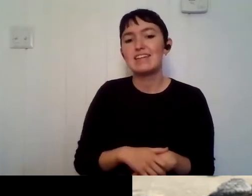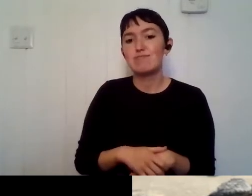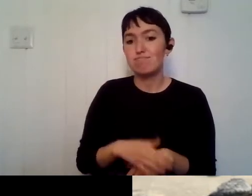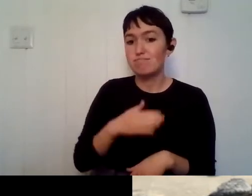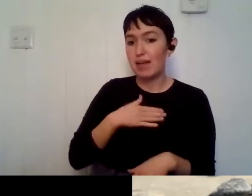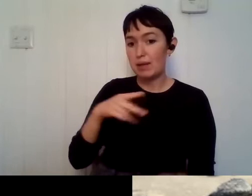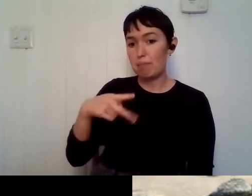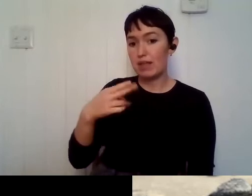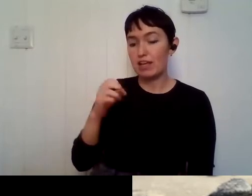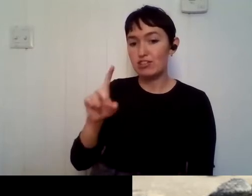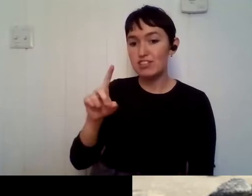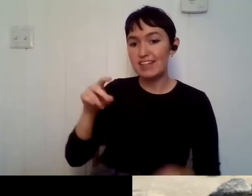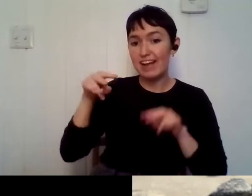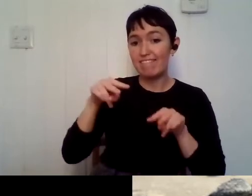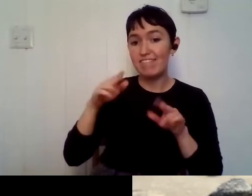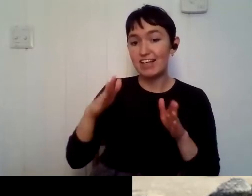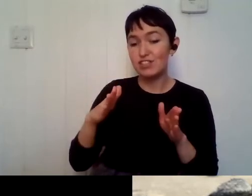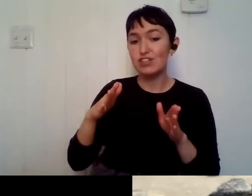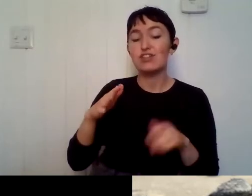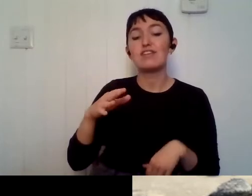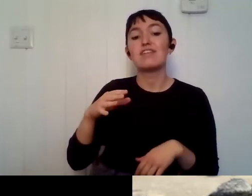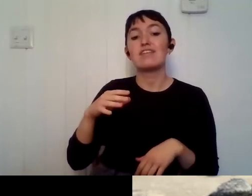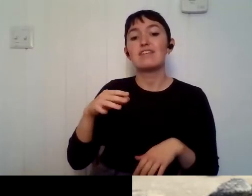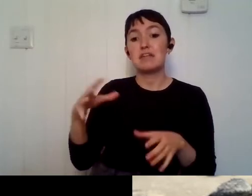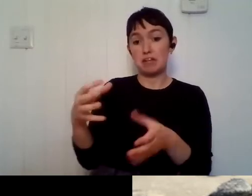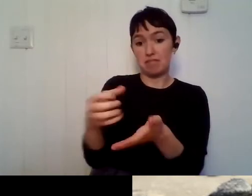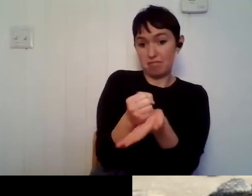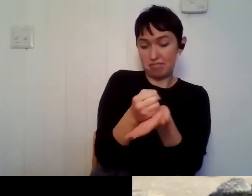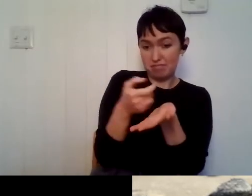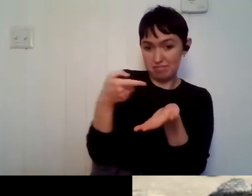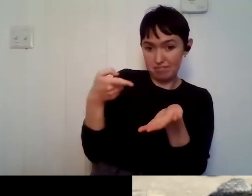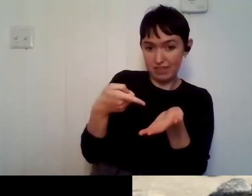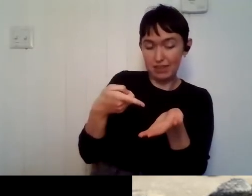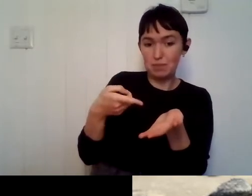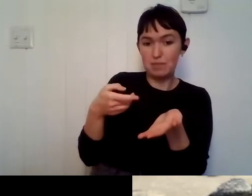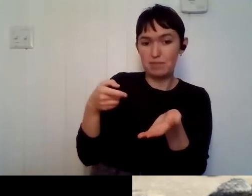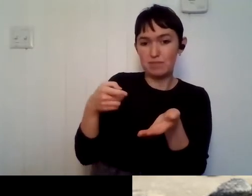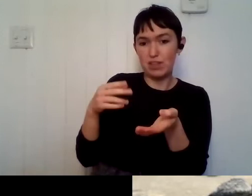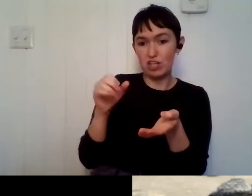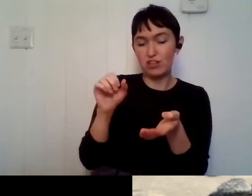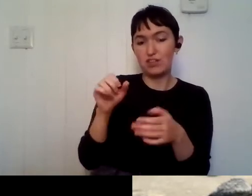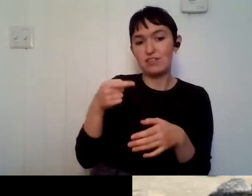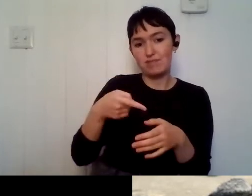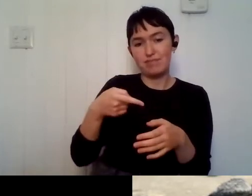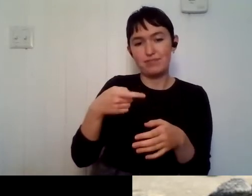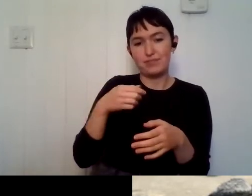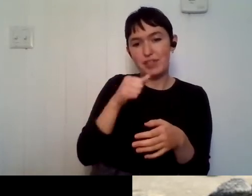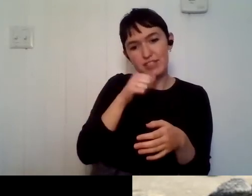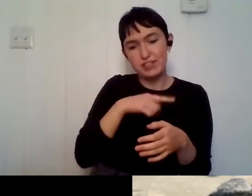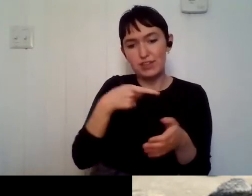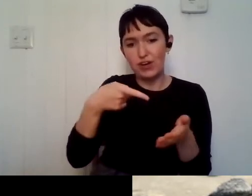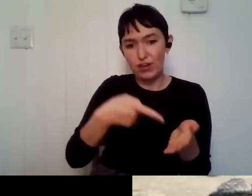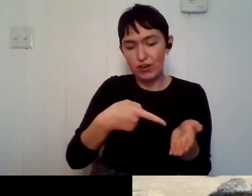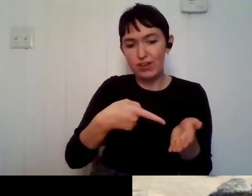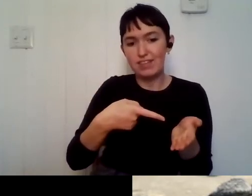advisor collected him and then, um, he's a little more banged up or she, I'm sorry. This is a female. Um,